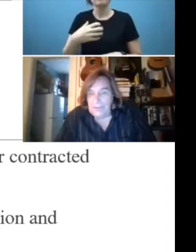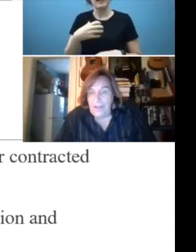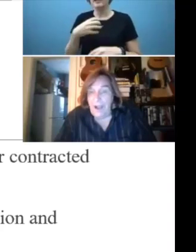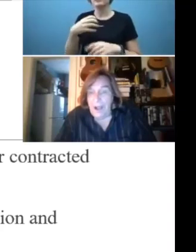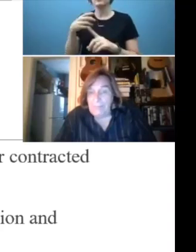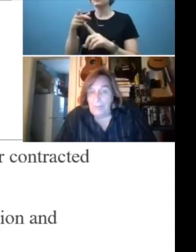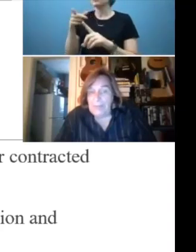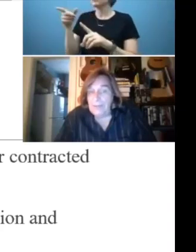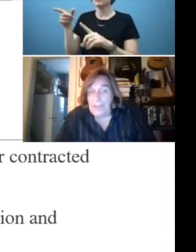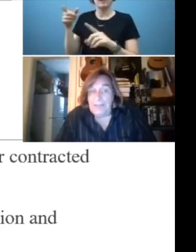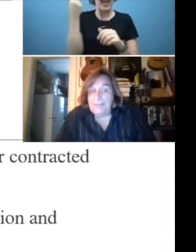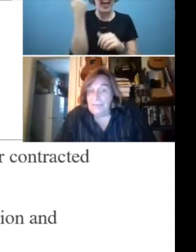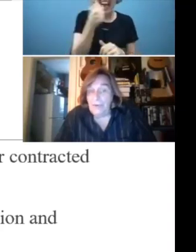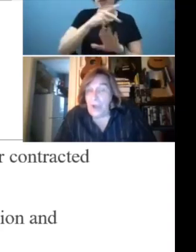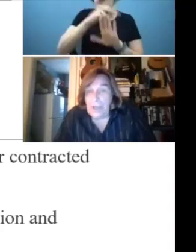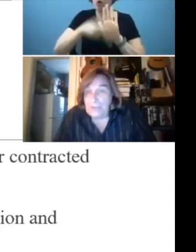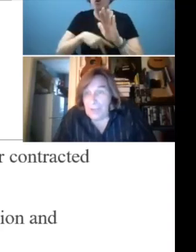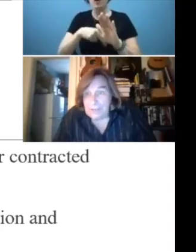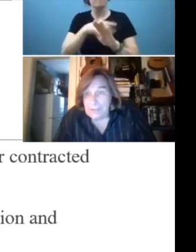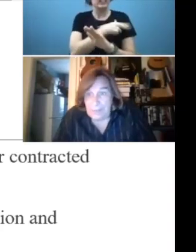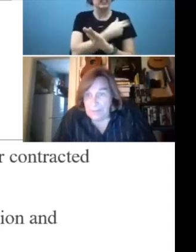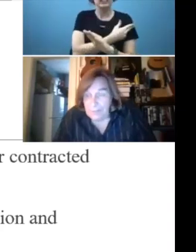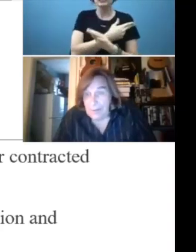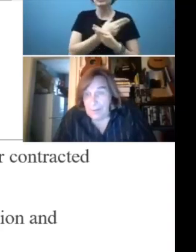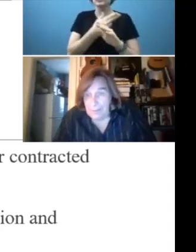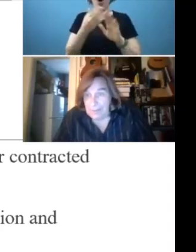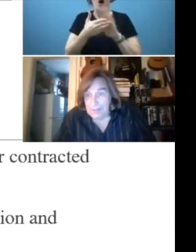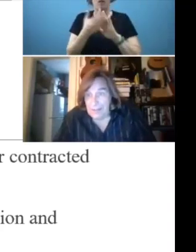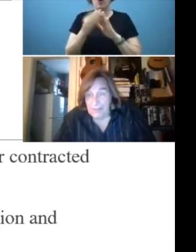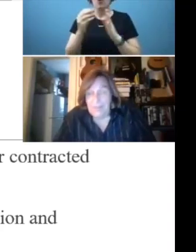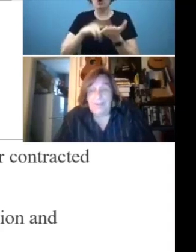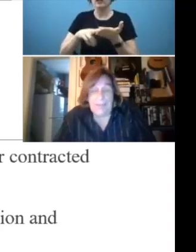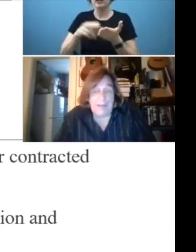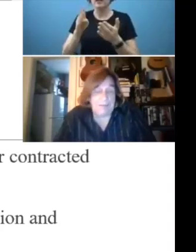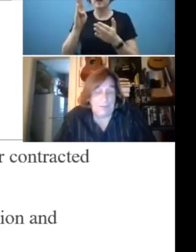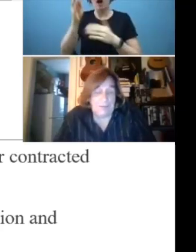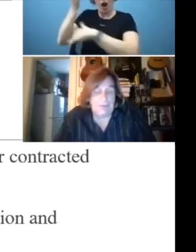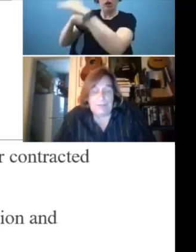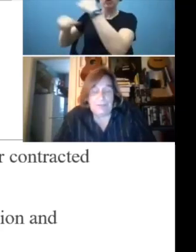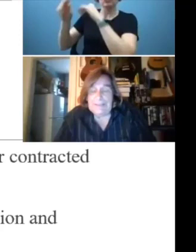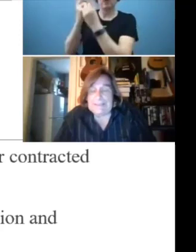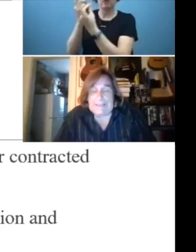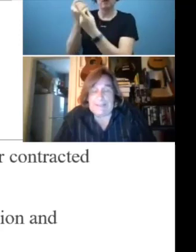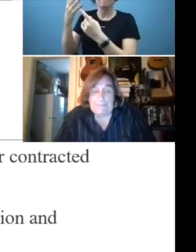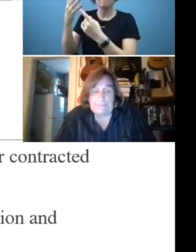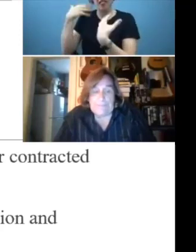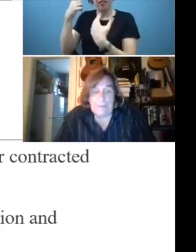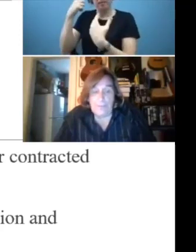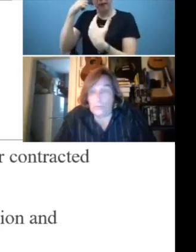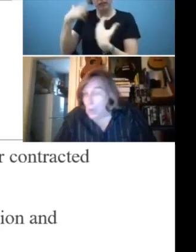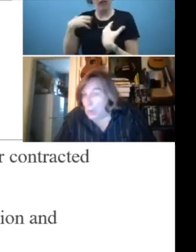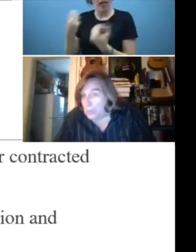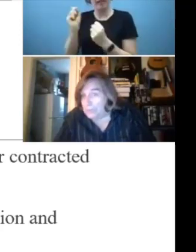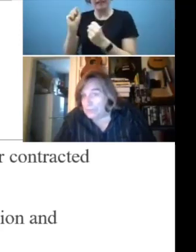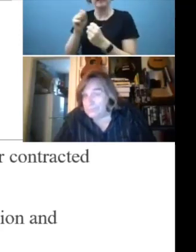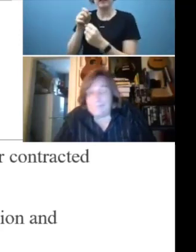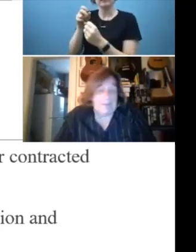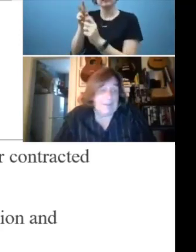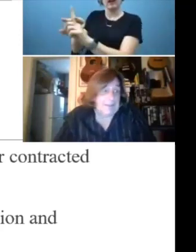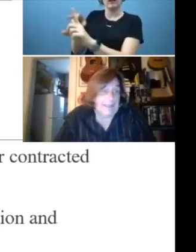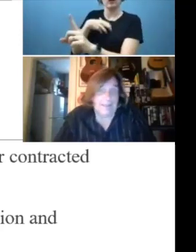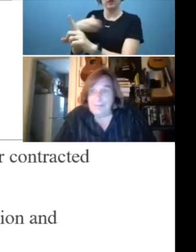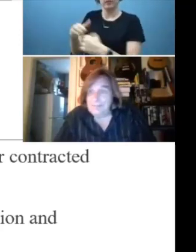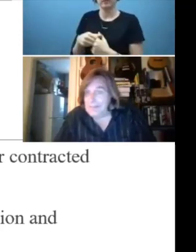facility operated, licensed, or contracted by the Department of Mental Health. That includes group homes,